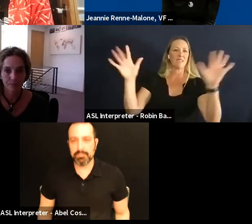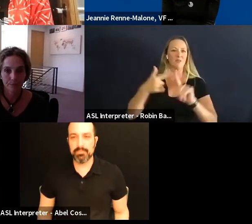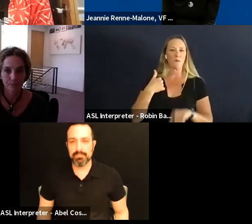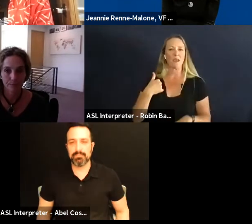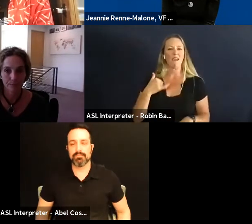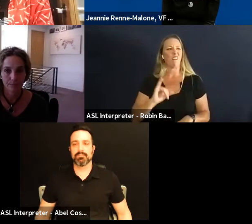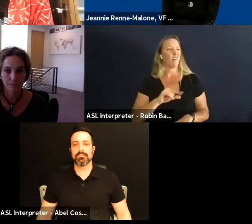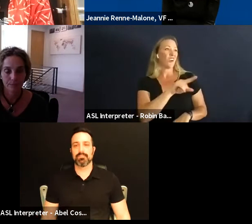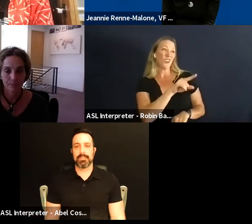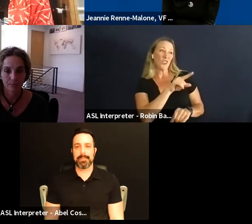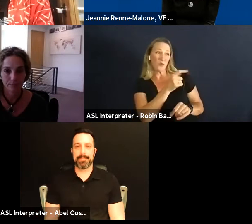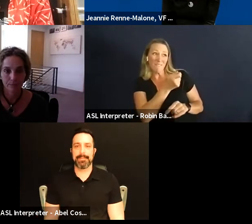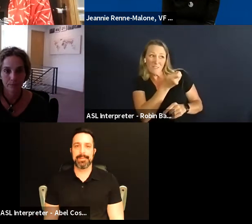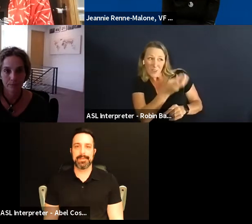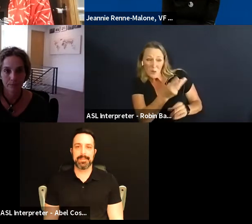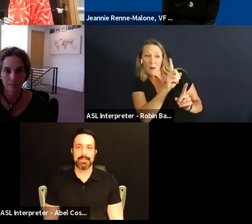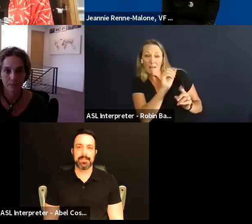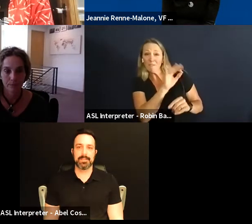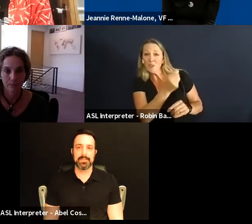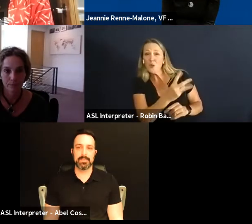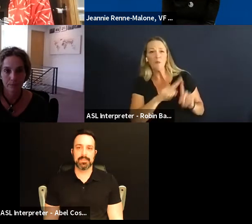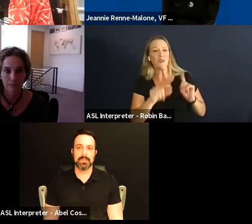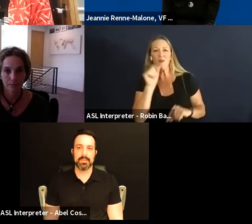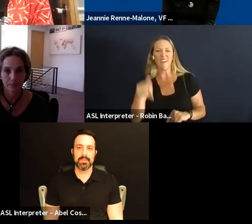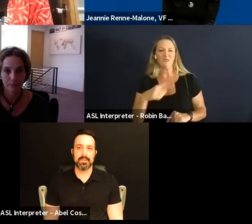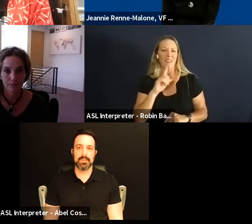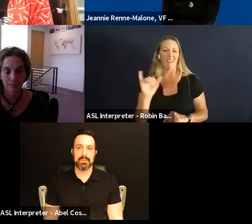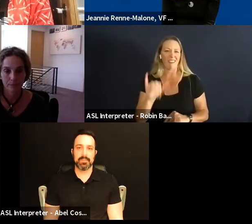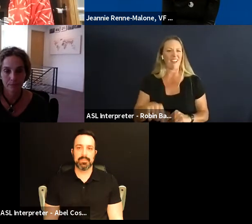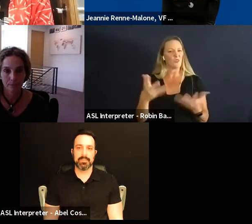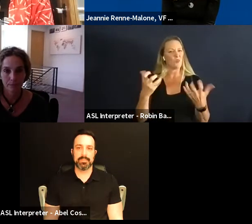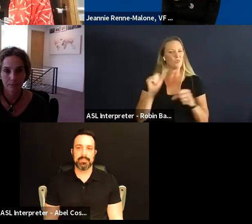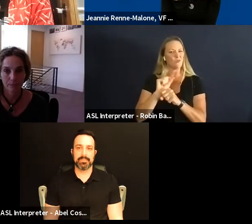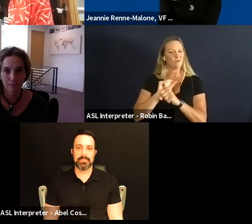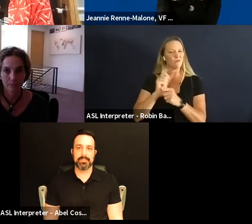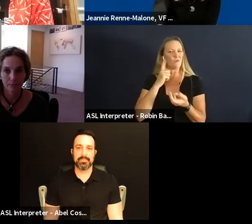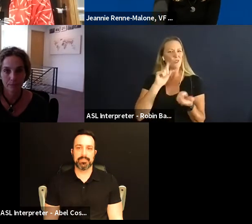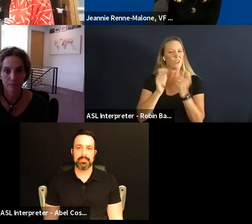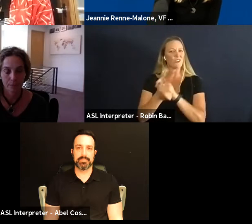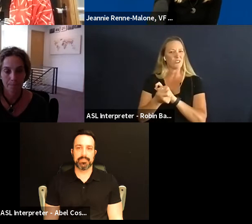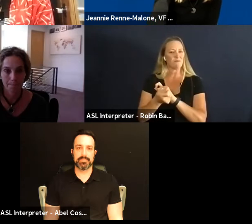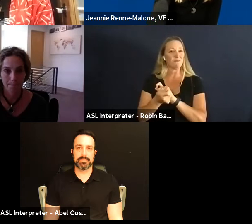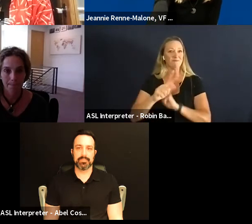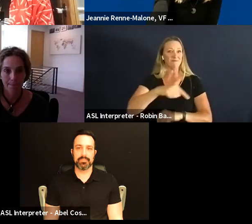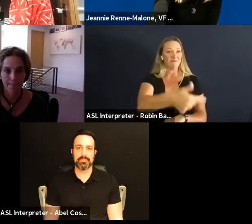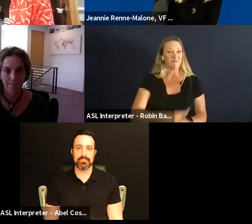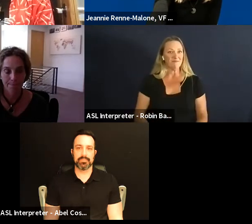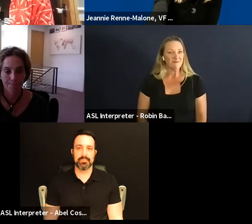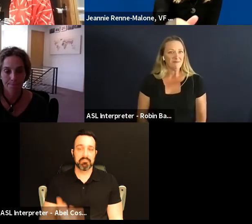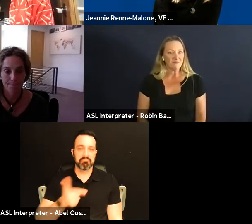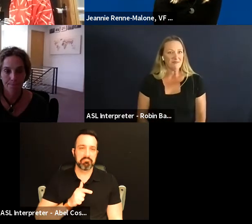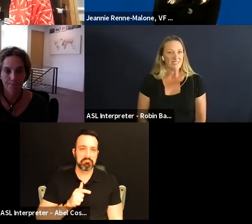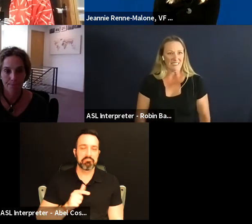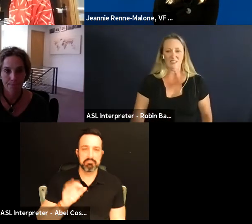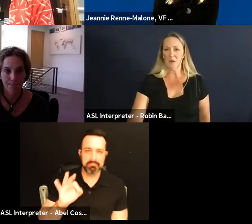the few but it doesn't have to be like that so let's let's try to work to change it yeah that's amazing thank you